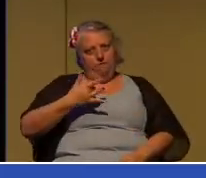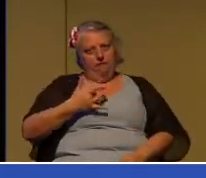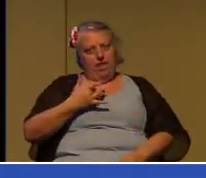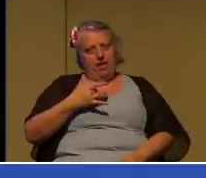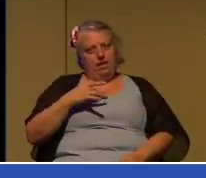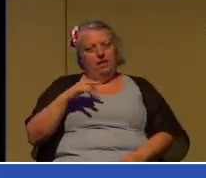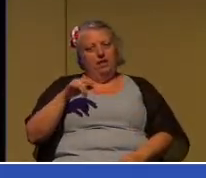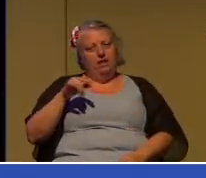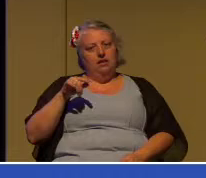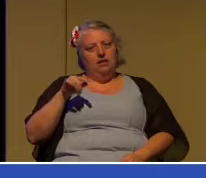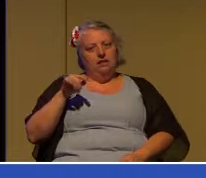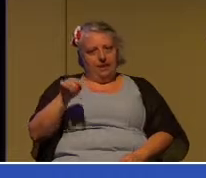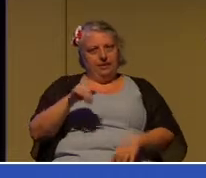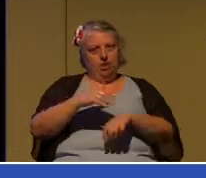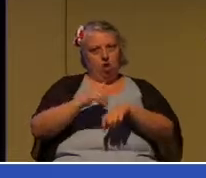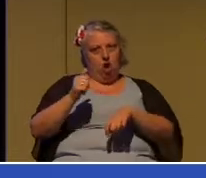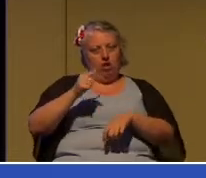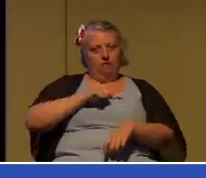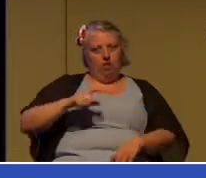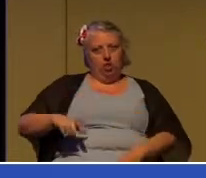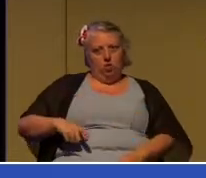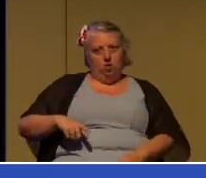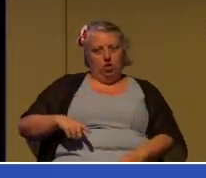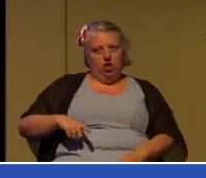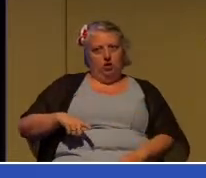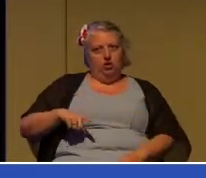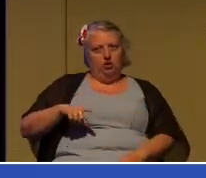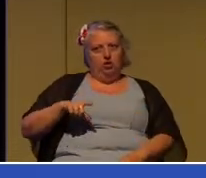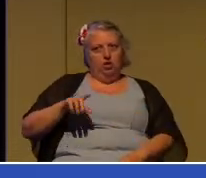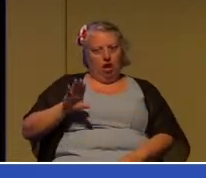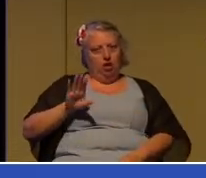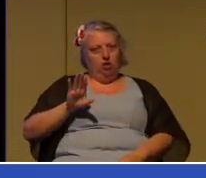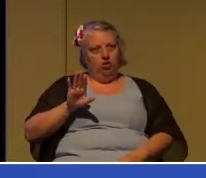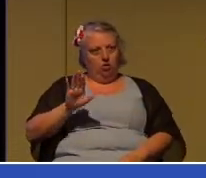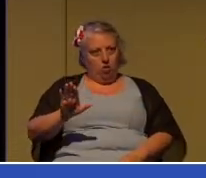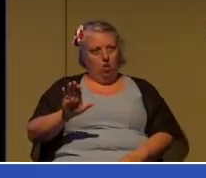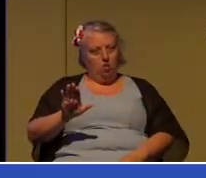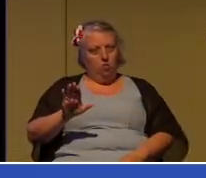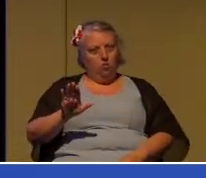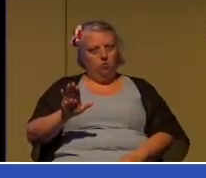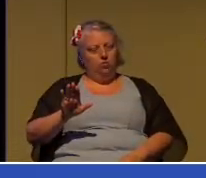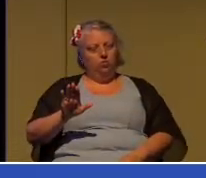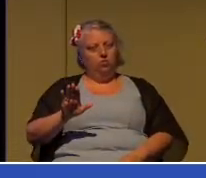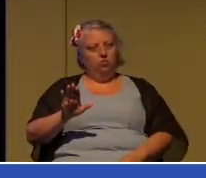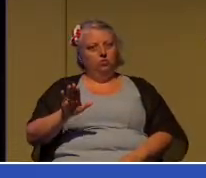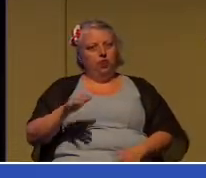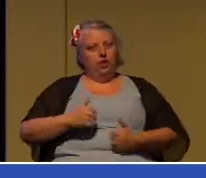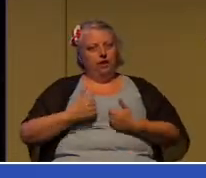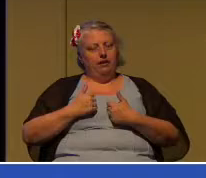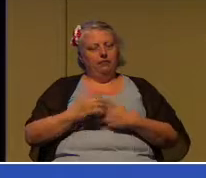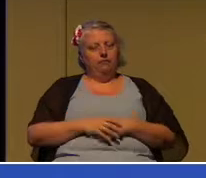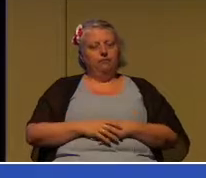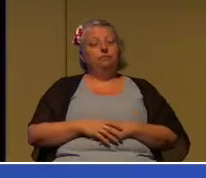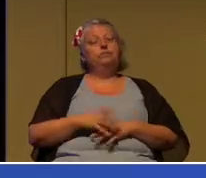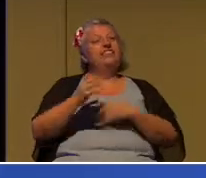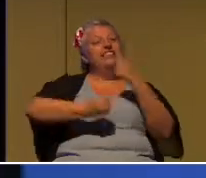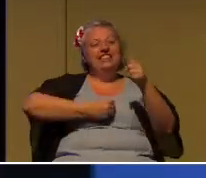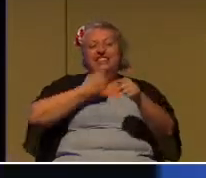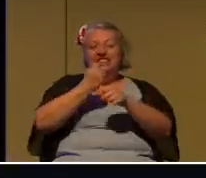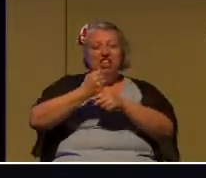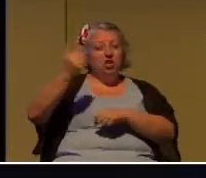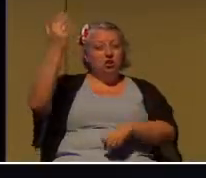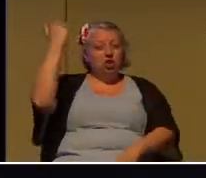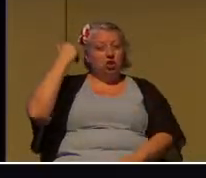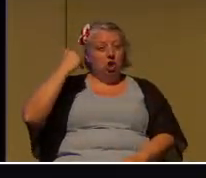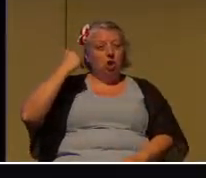Years ago, when Bill DeVries came to us and said, I believe the Lord is calling me to